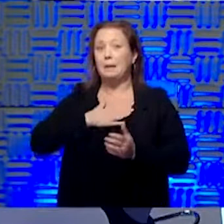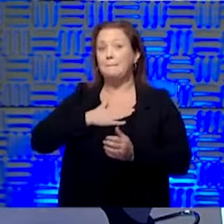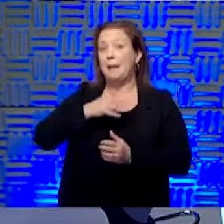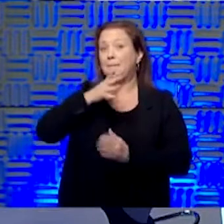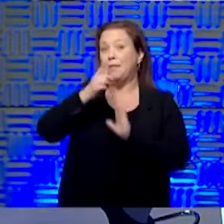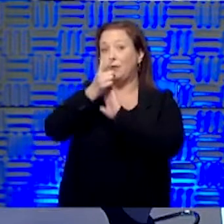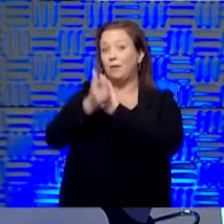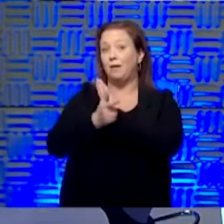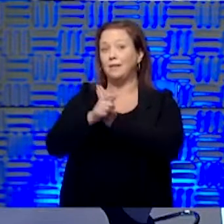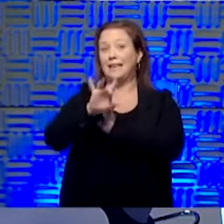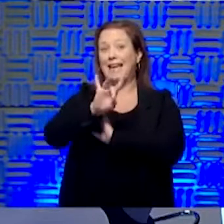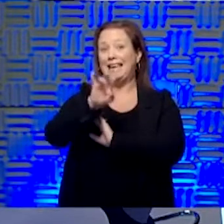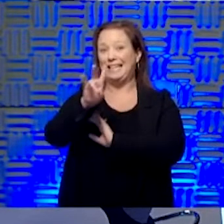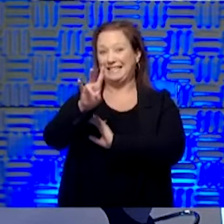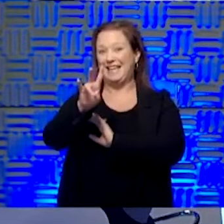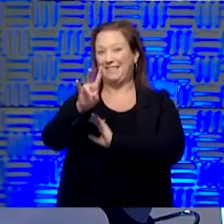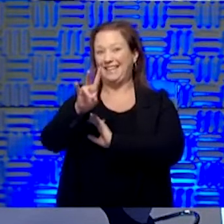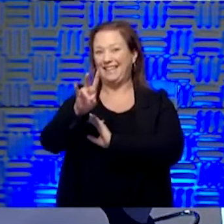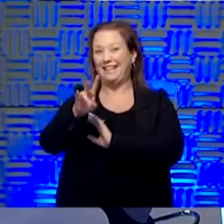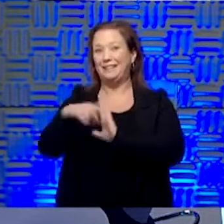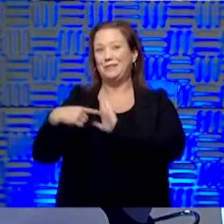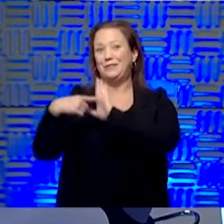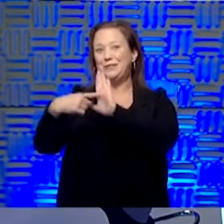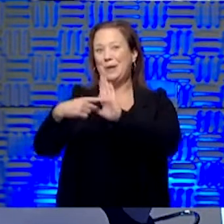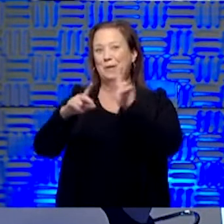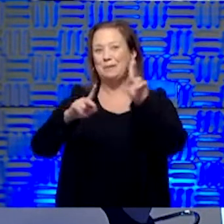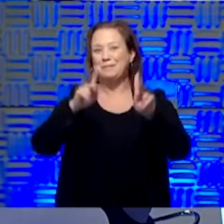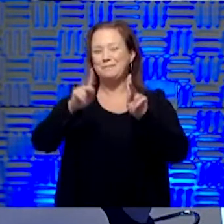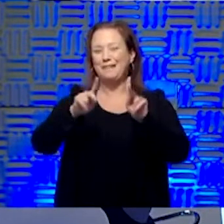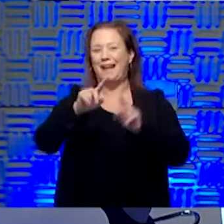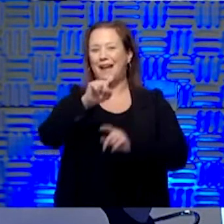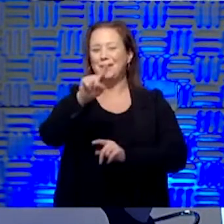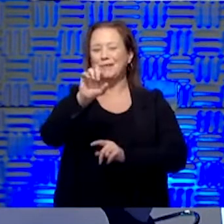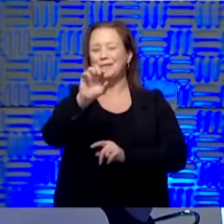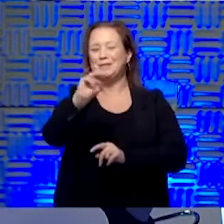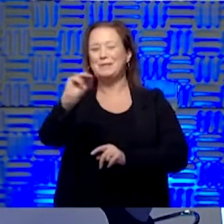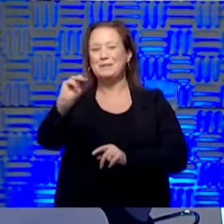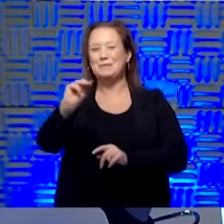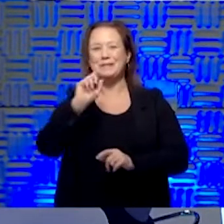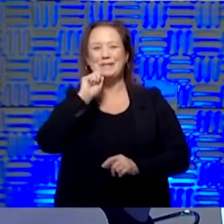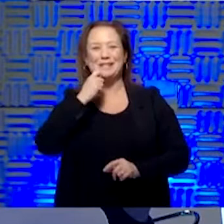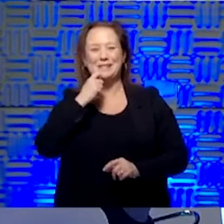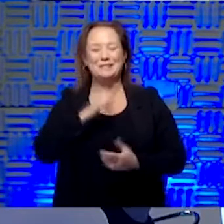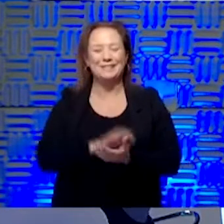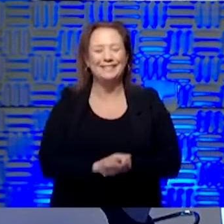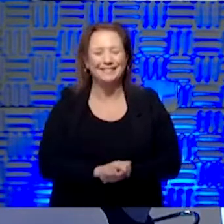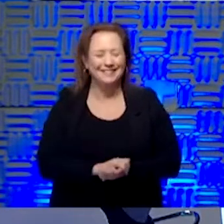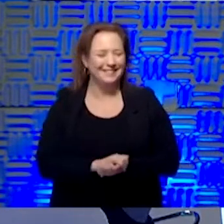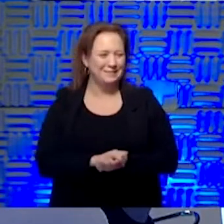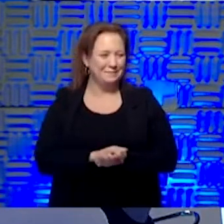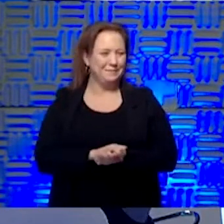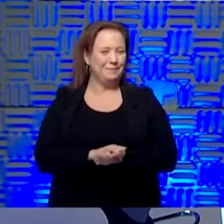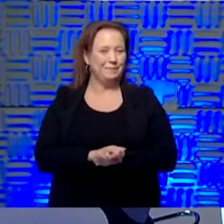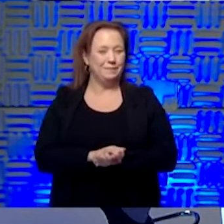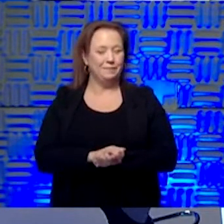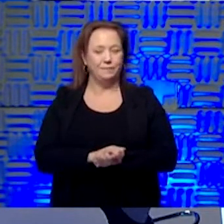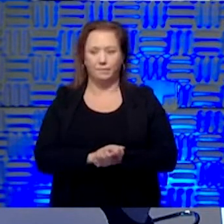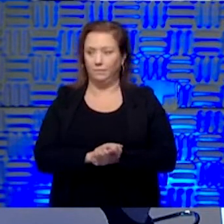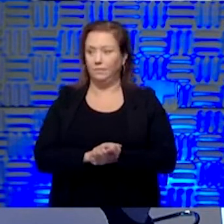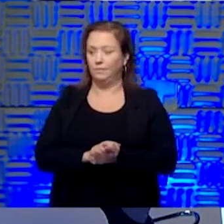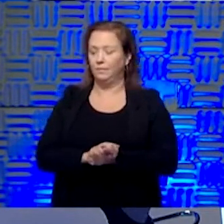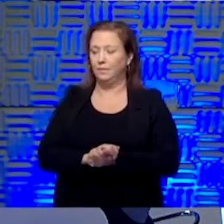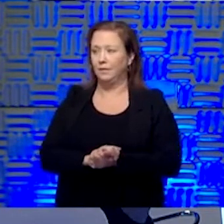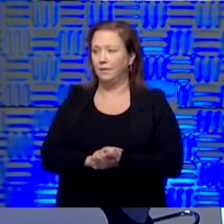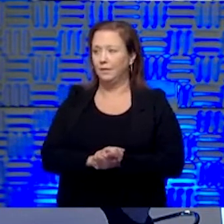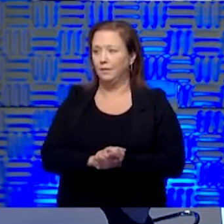-old mother-in-law has been out showing other folks how to Zoom. So that's pretty cool. All right. Other questions? What types of things